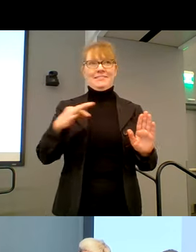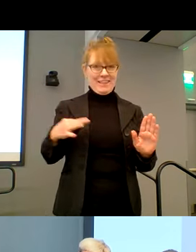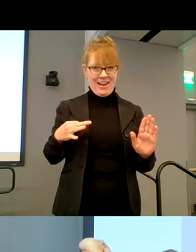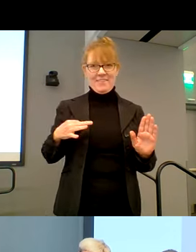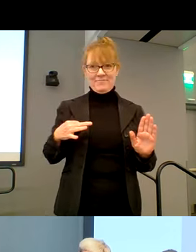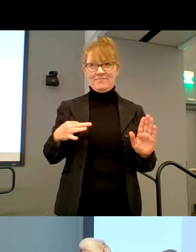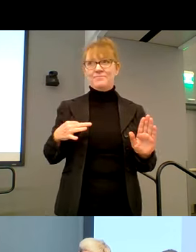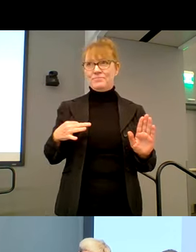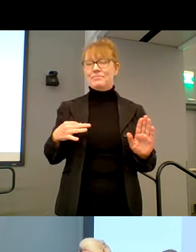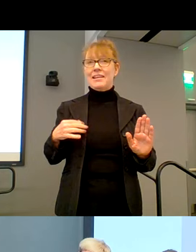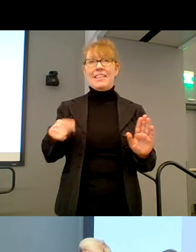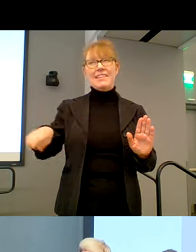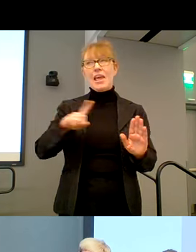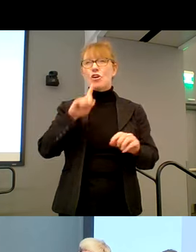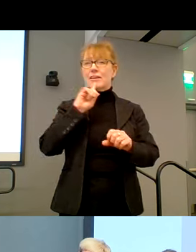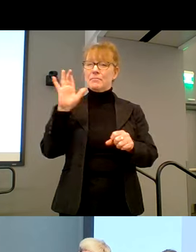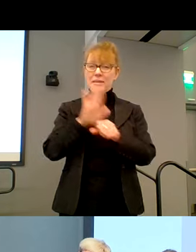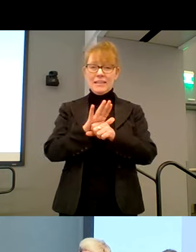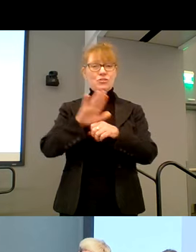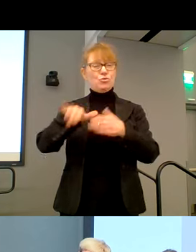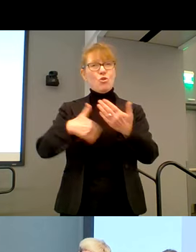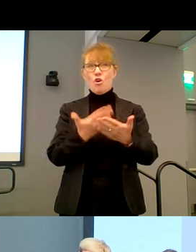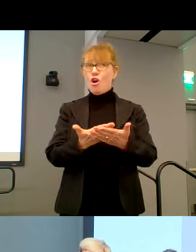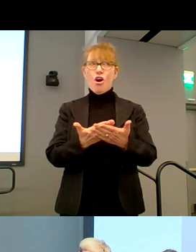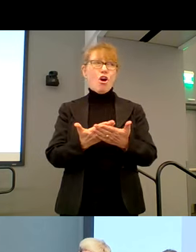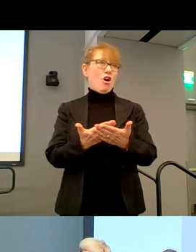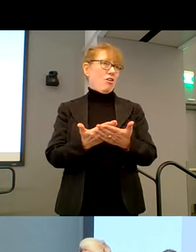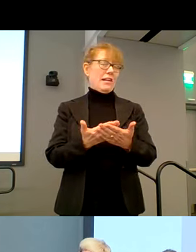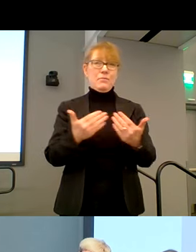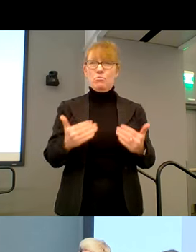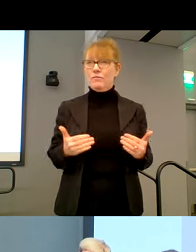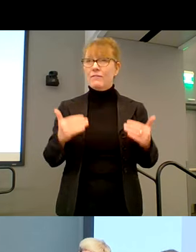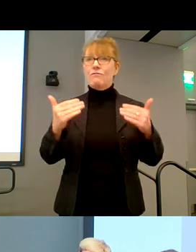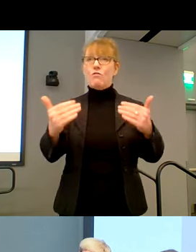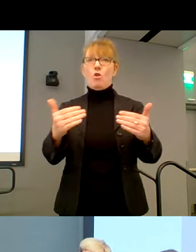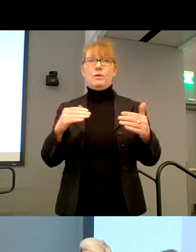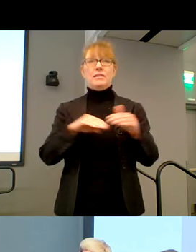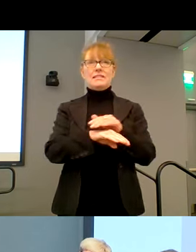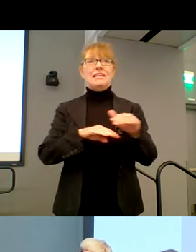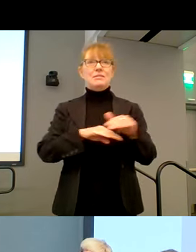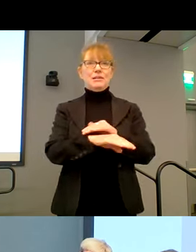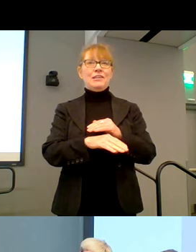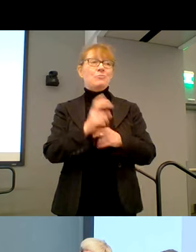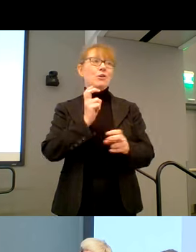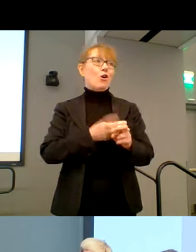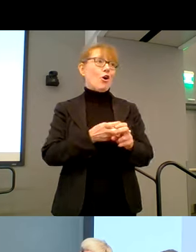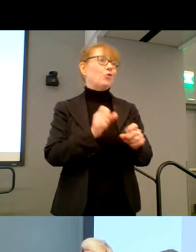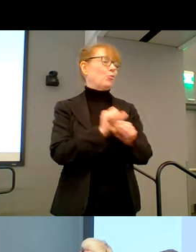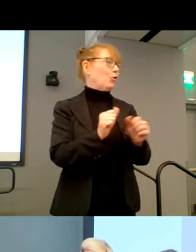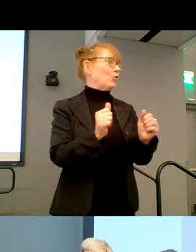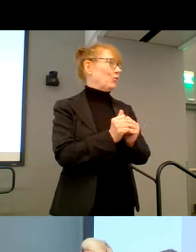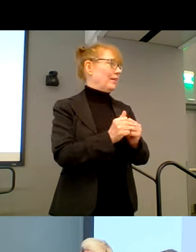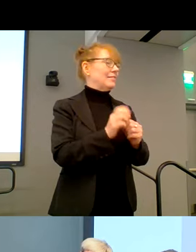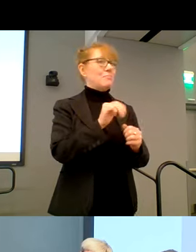And they're committed to all of this in moving forward with accessibility. I think it would be hard to work for the